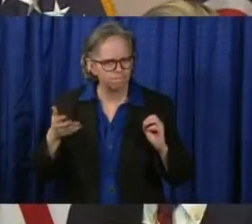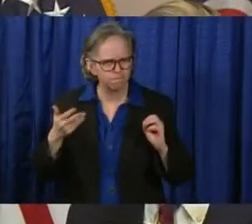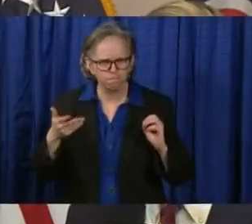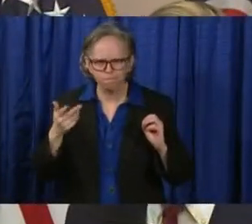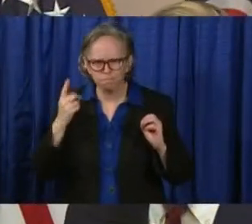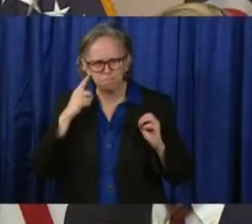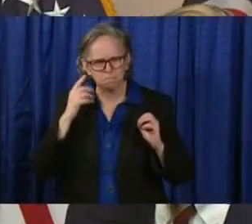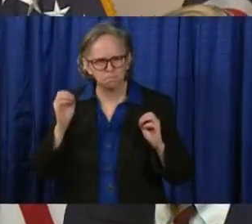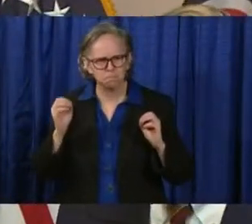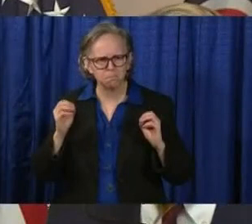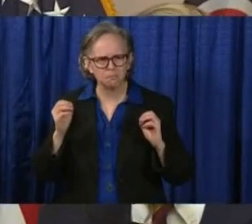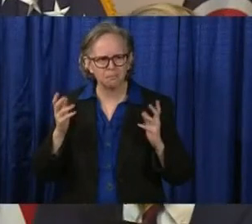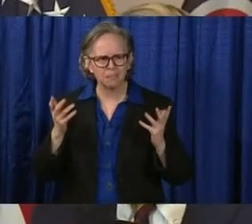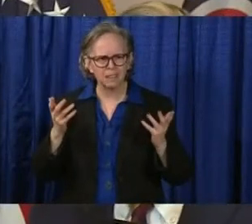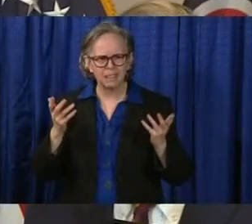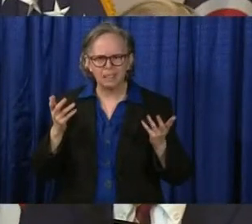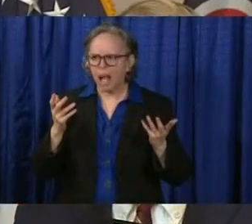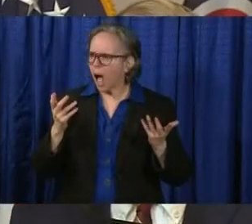I guess we have no volume here.